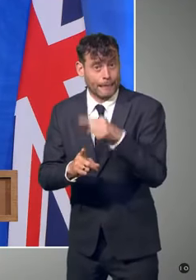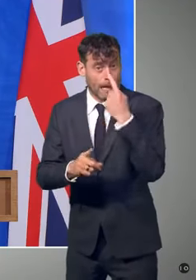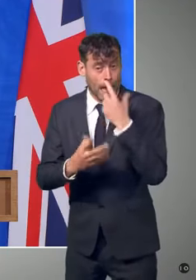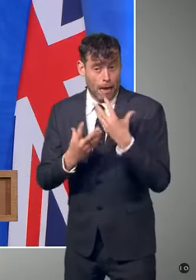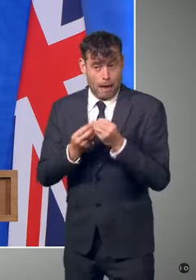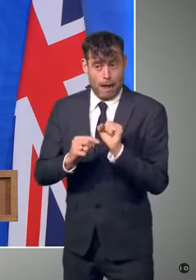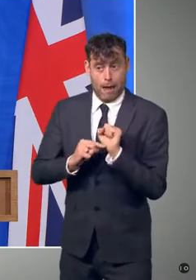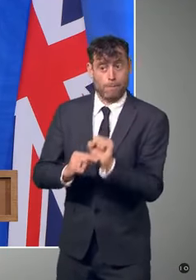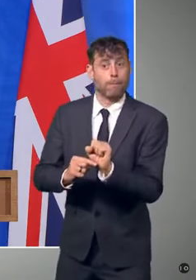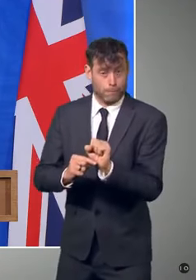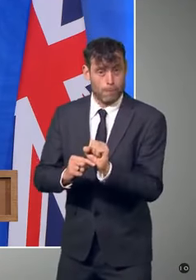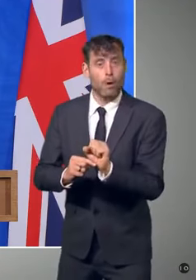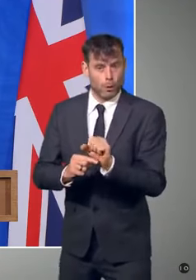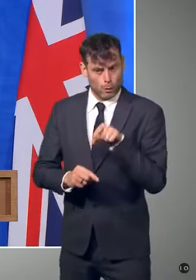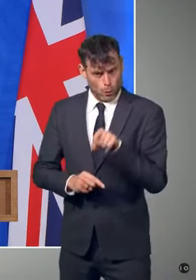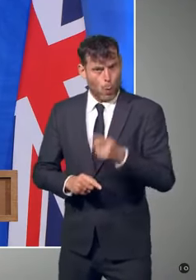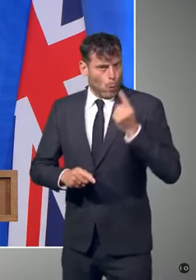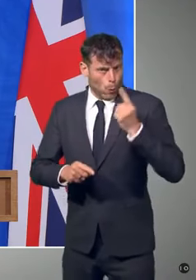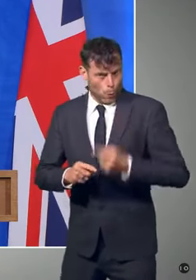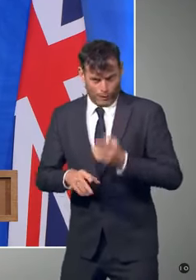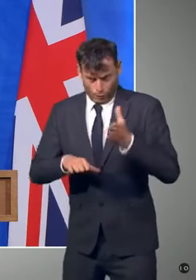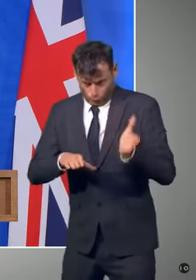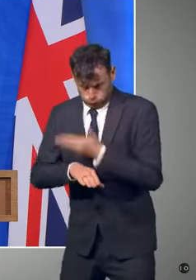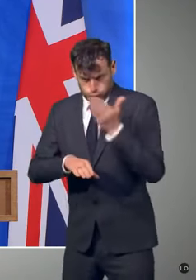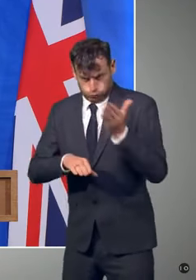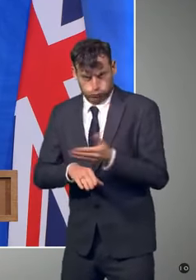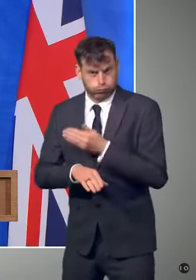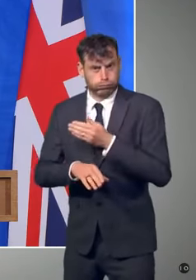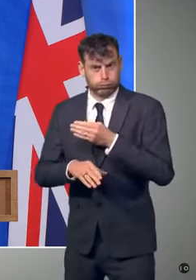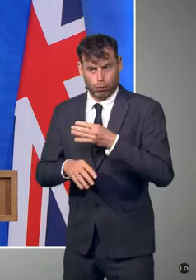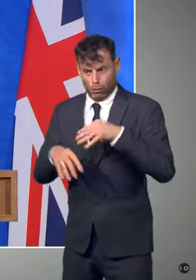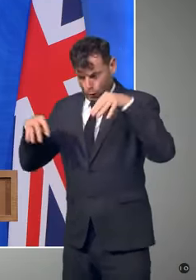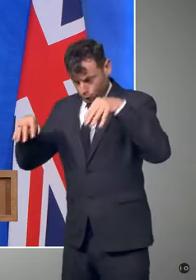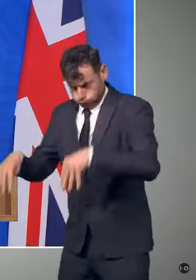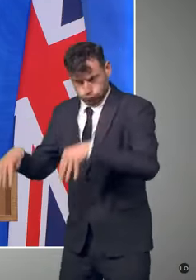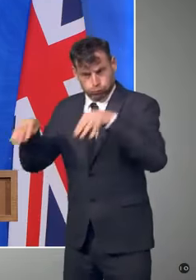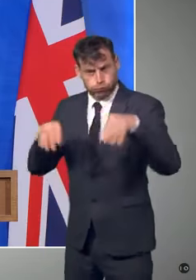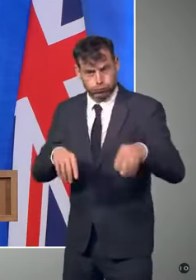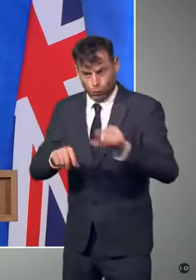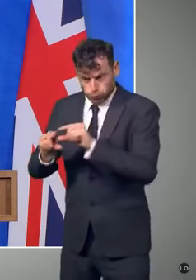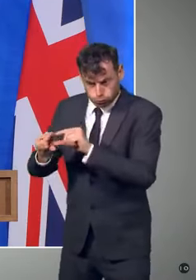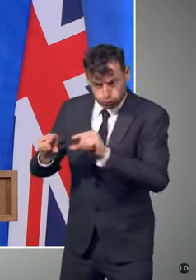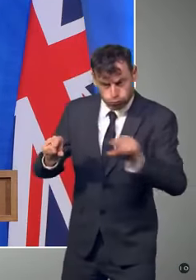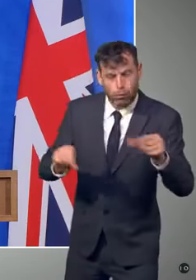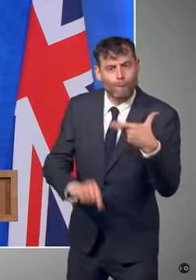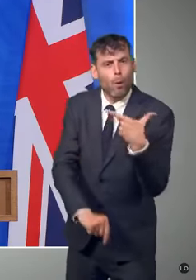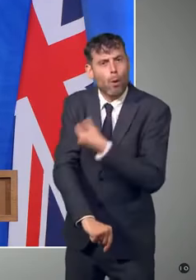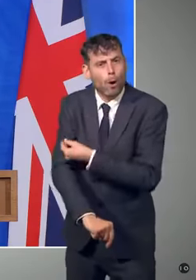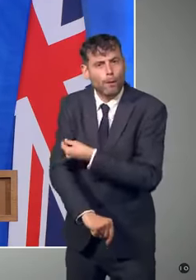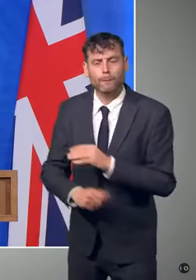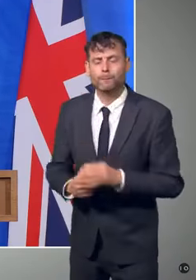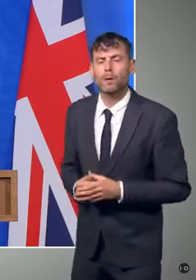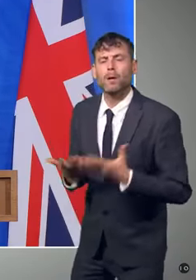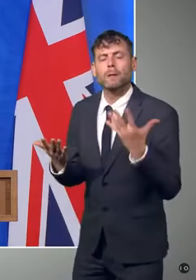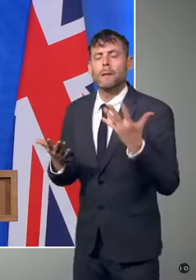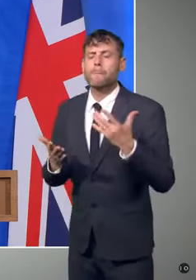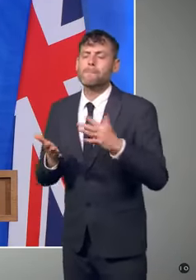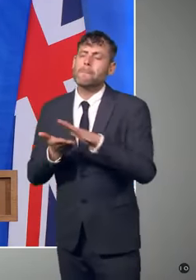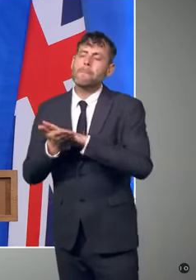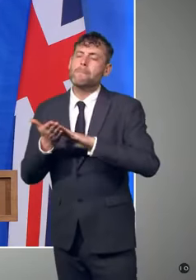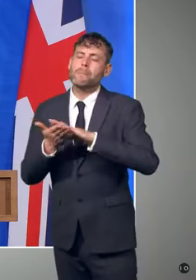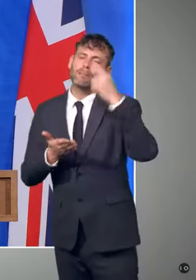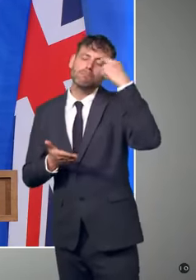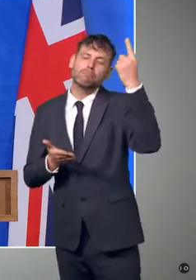This means, for example, that if you test positive, there might be a tablet you could take at home to stop the virus